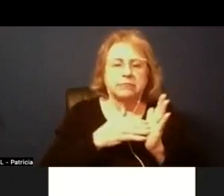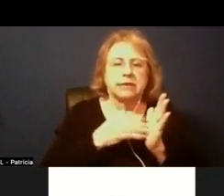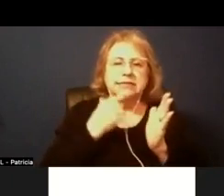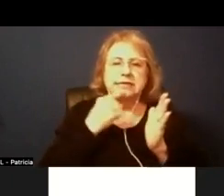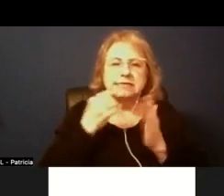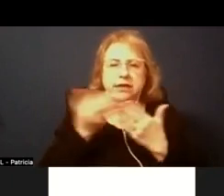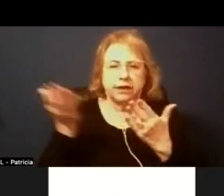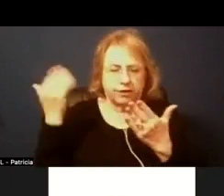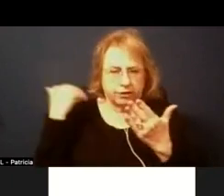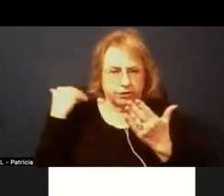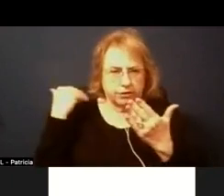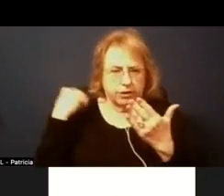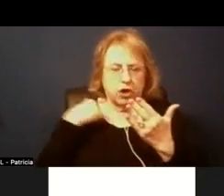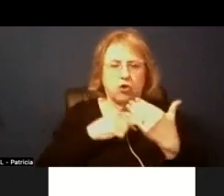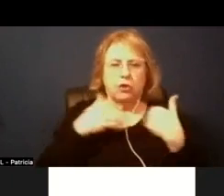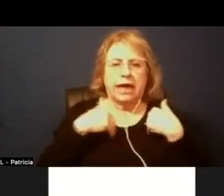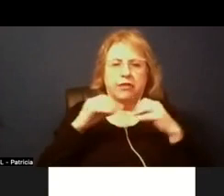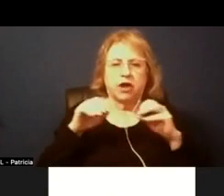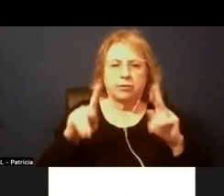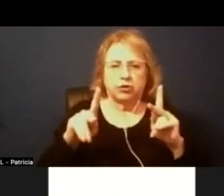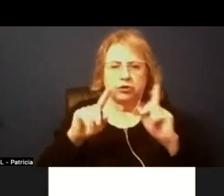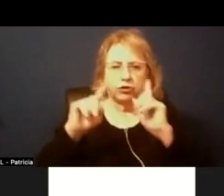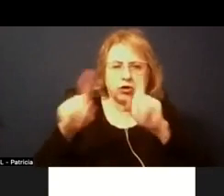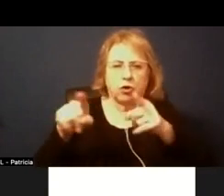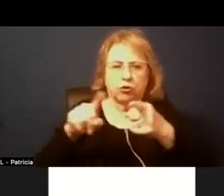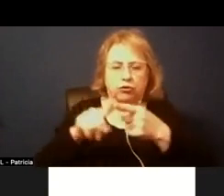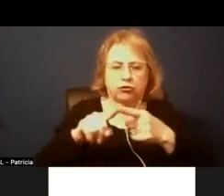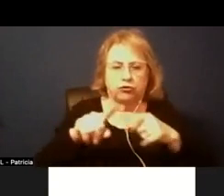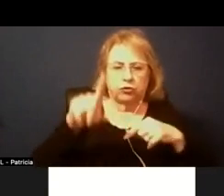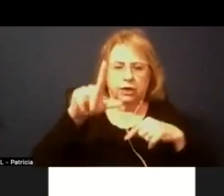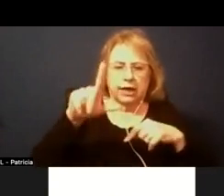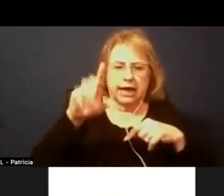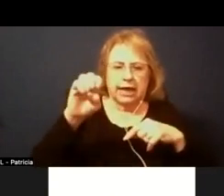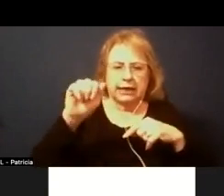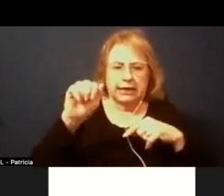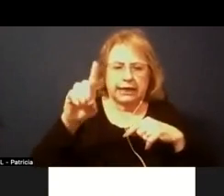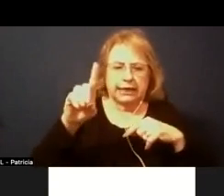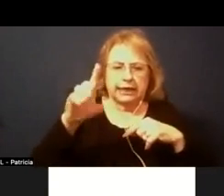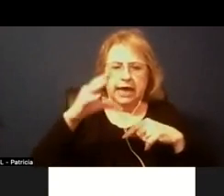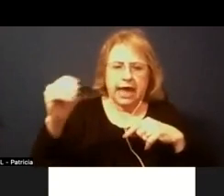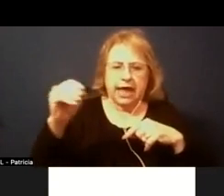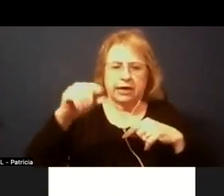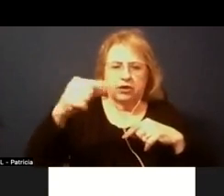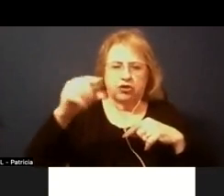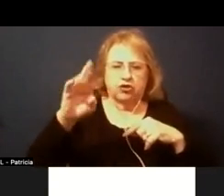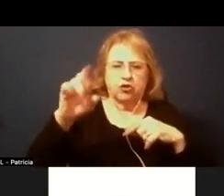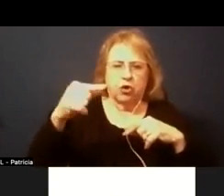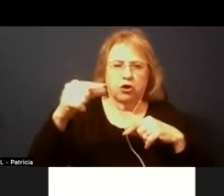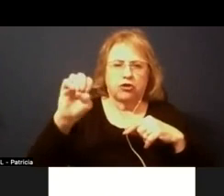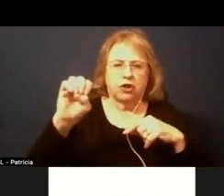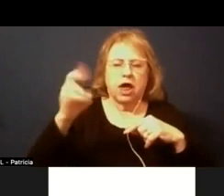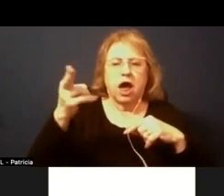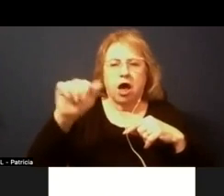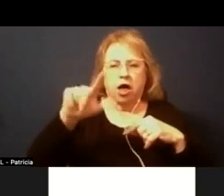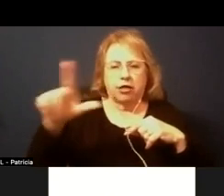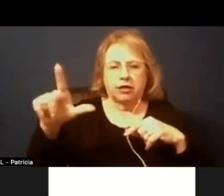evening uh we did have the opportunity to go to lead and george hall um i also want to extend my thanks to um them for